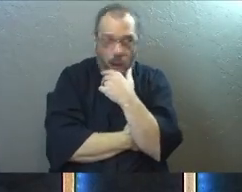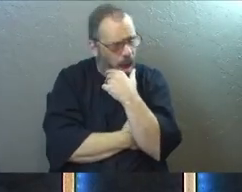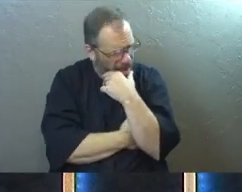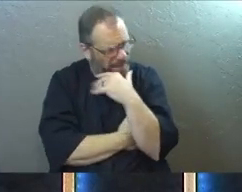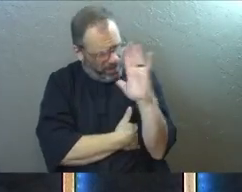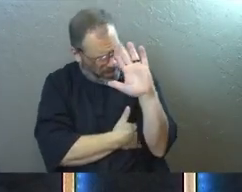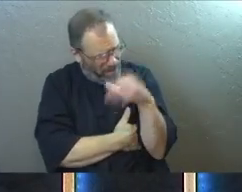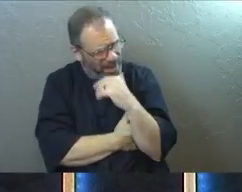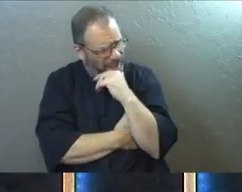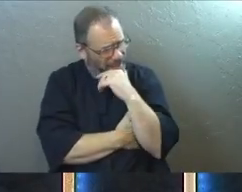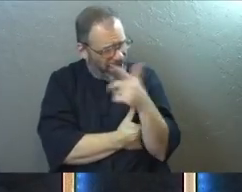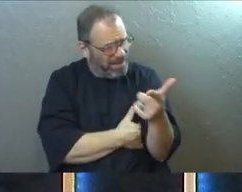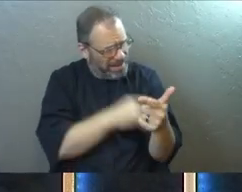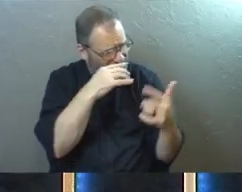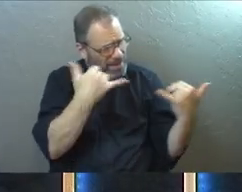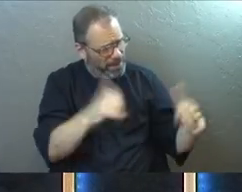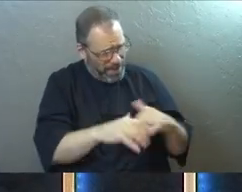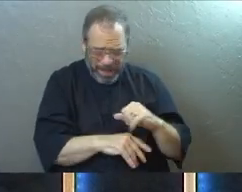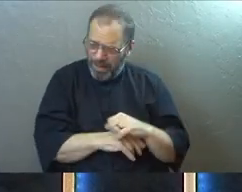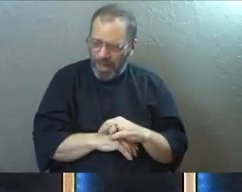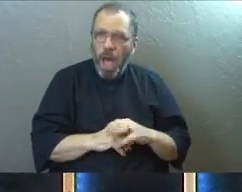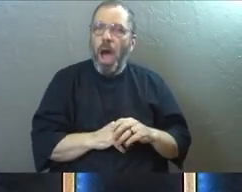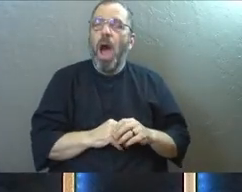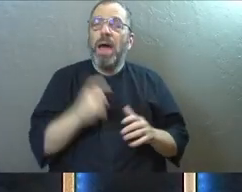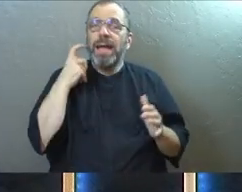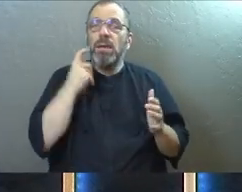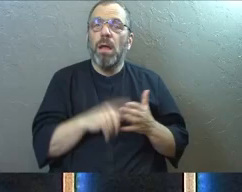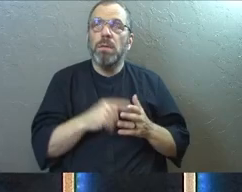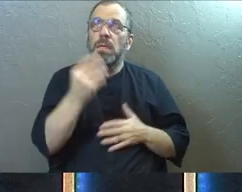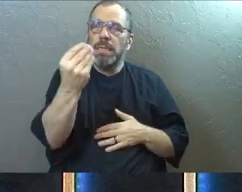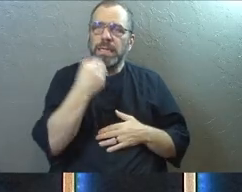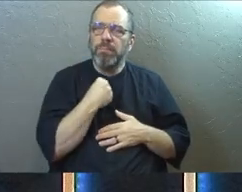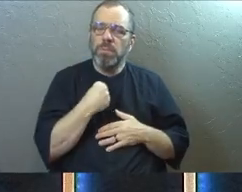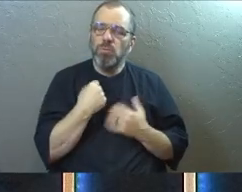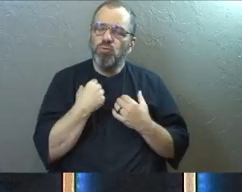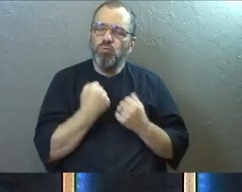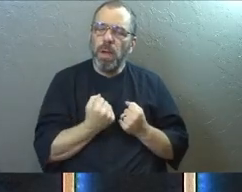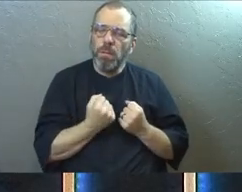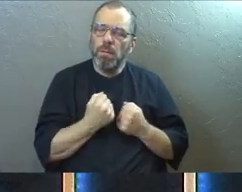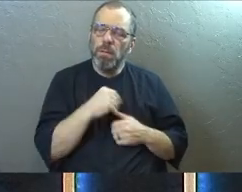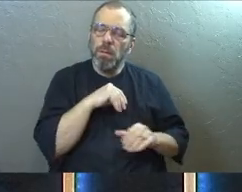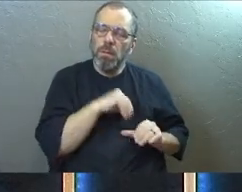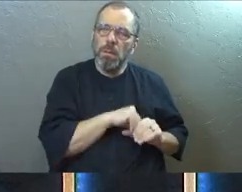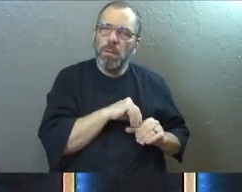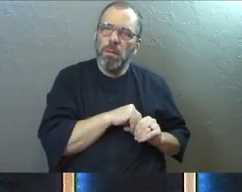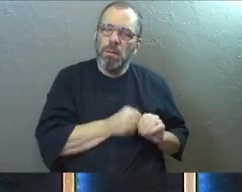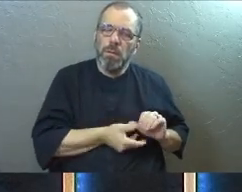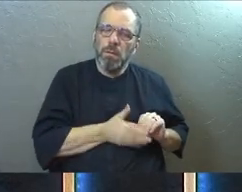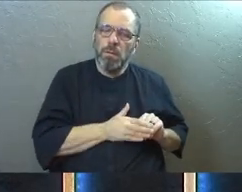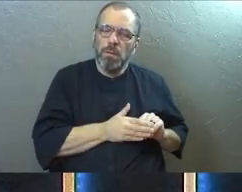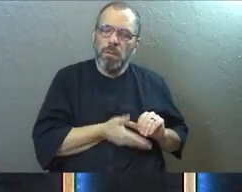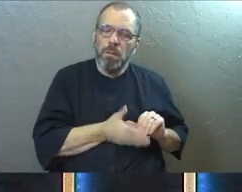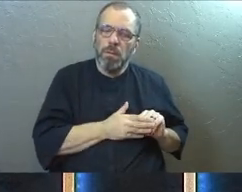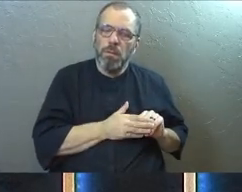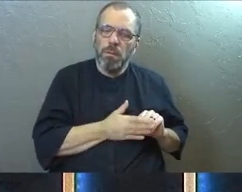And I'm watching and seeing how God is little by little empowering me with strength in my inner being through the power of the Holy Spirit